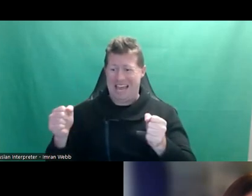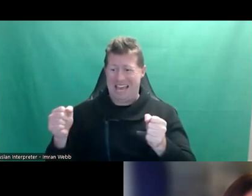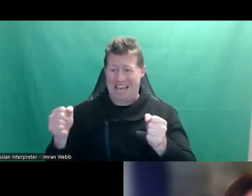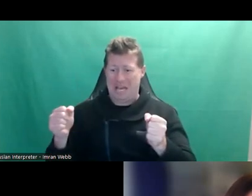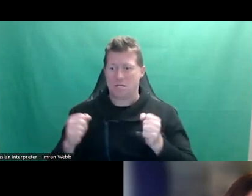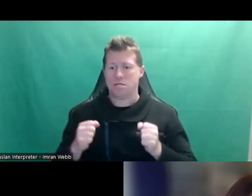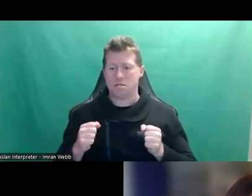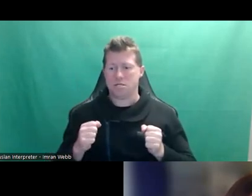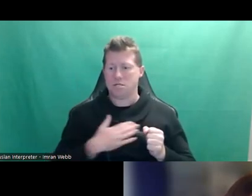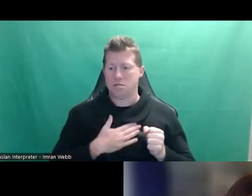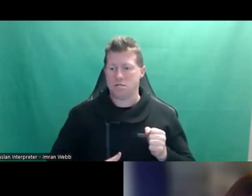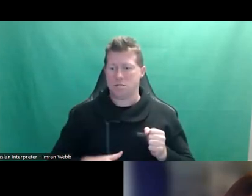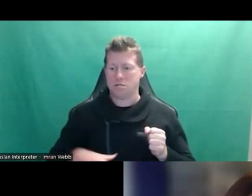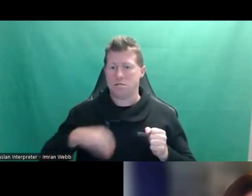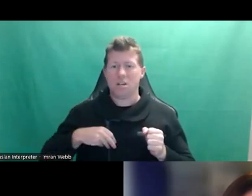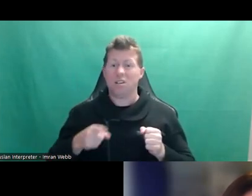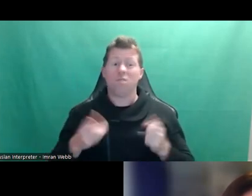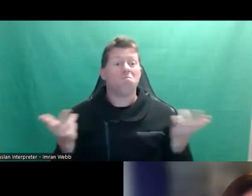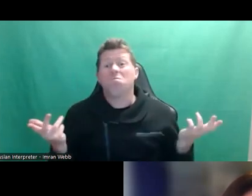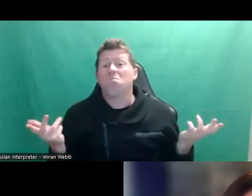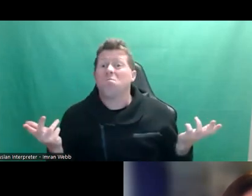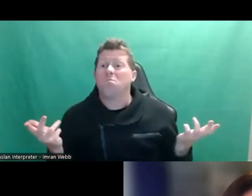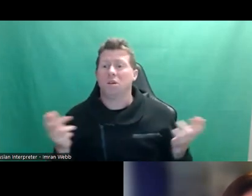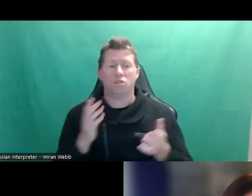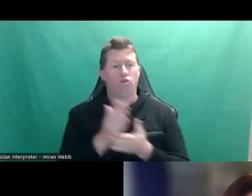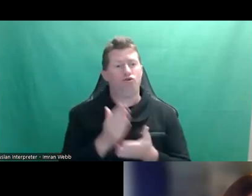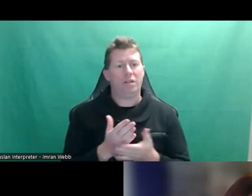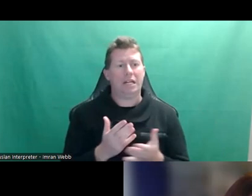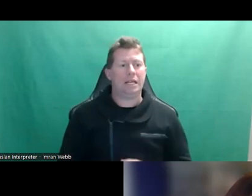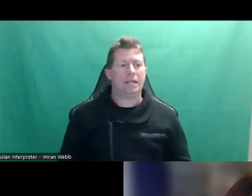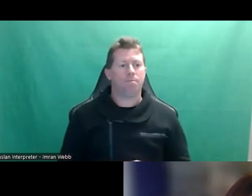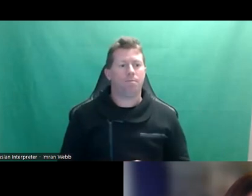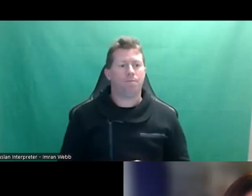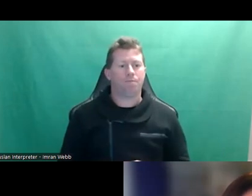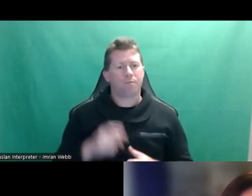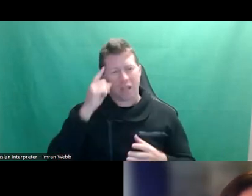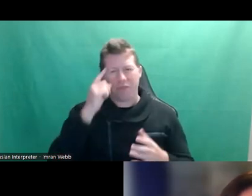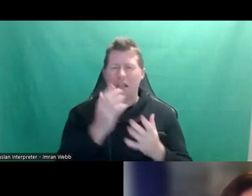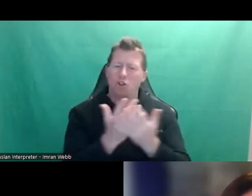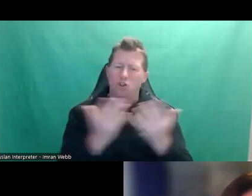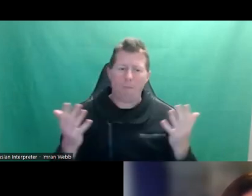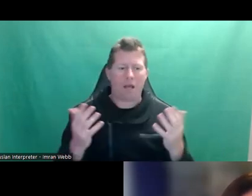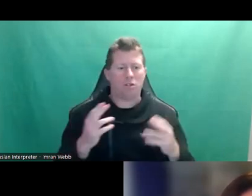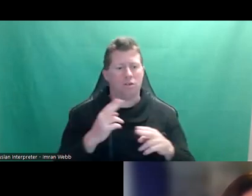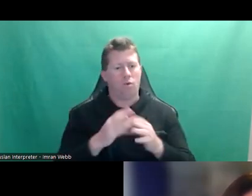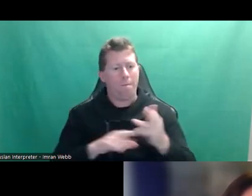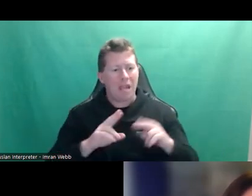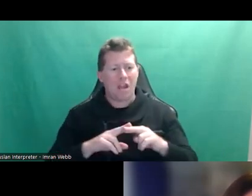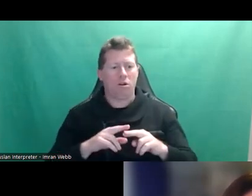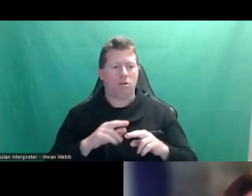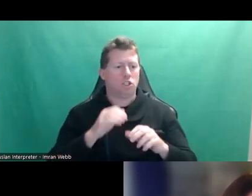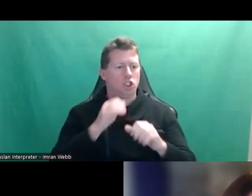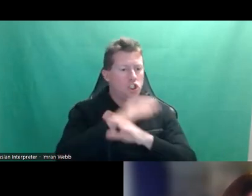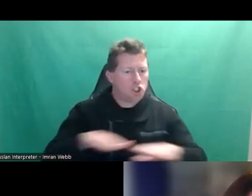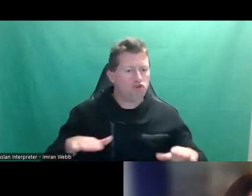lesson for everybody to learn. So in all of that, I think there's just so much for parents and for kids. And of